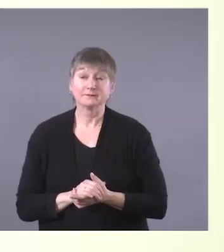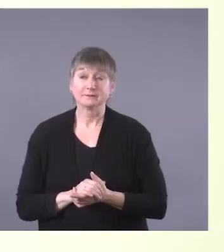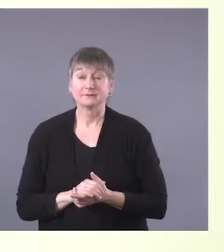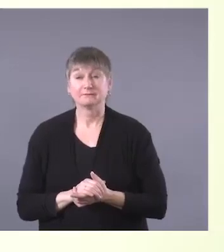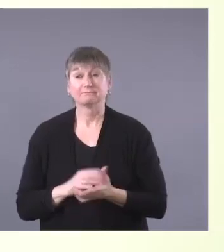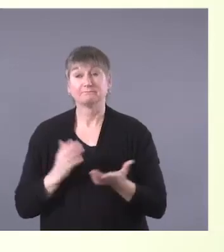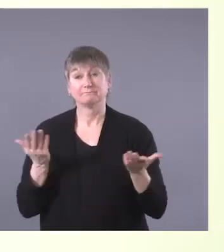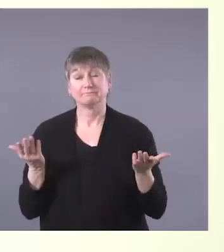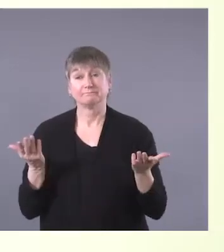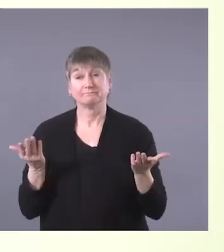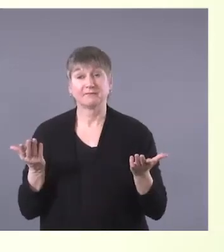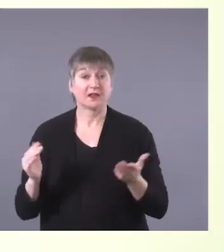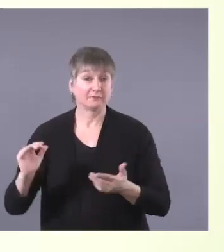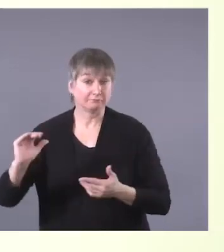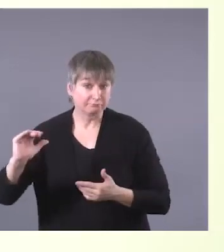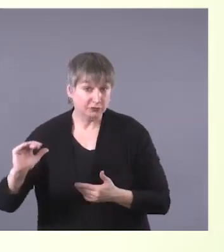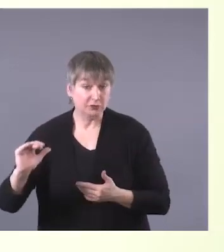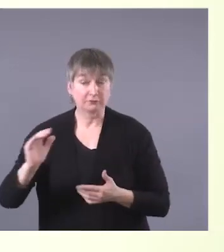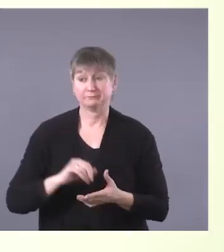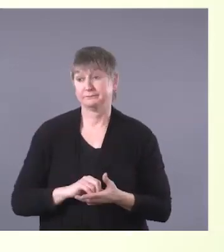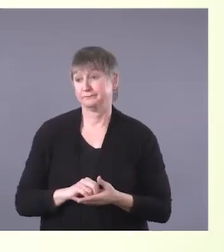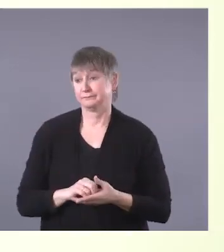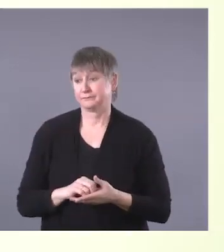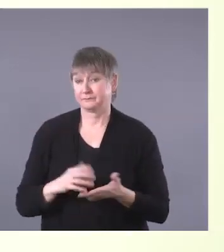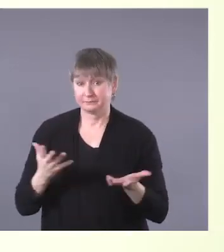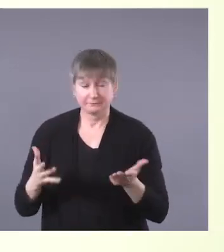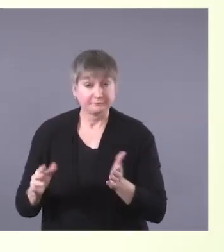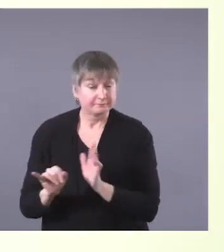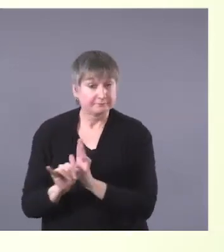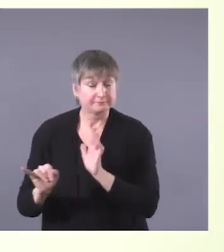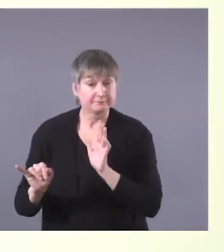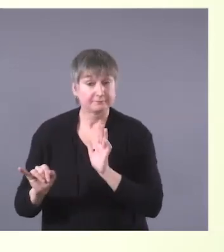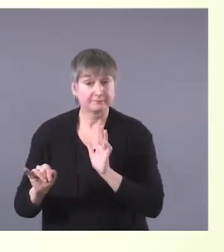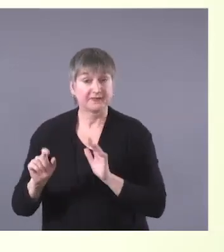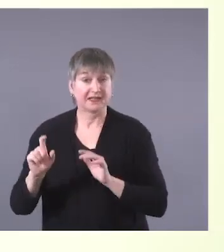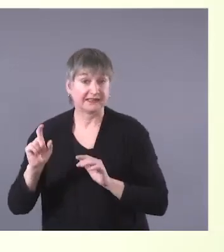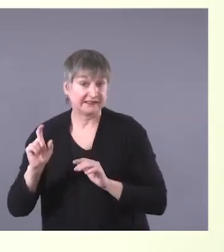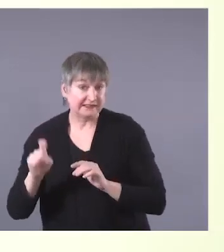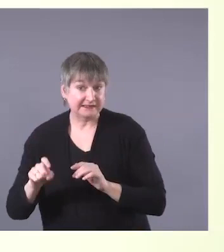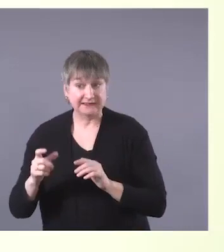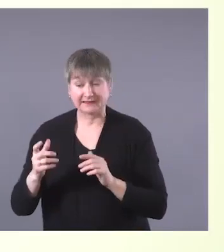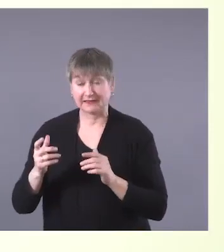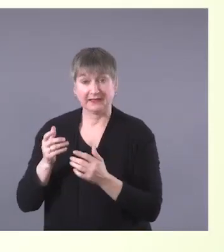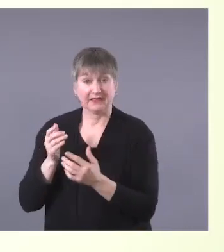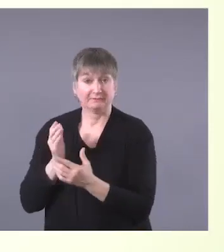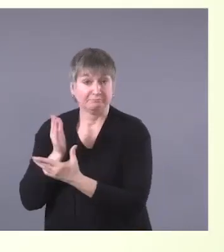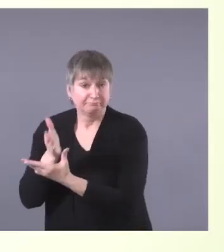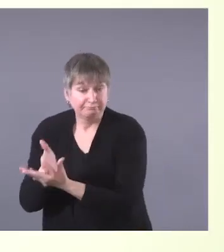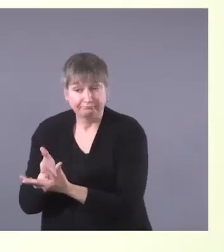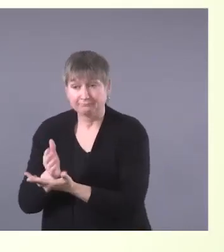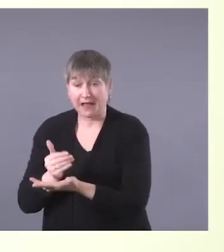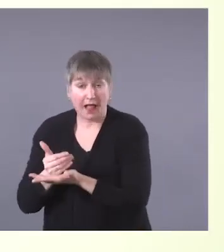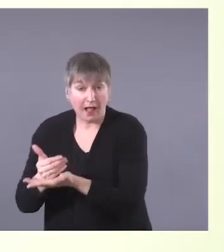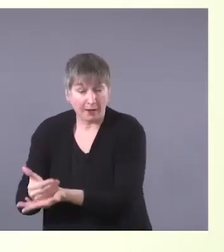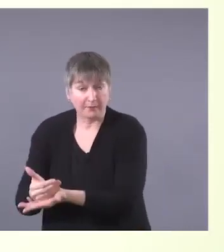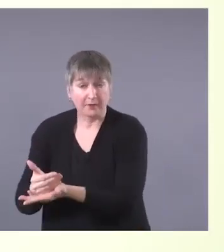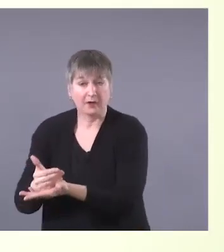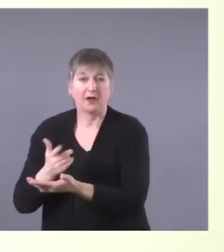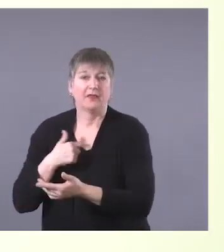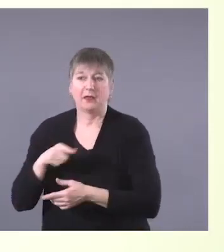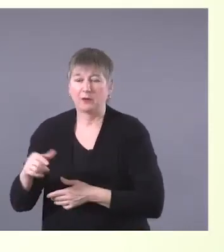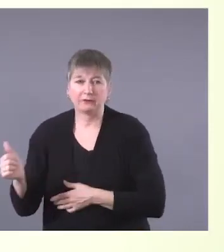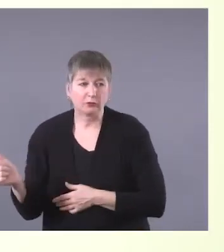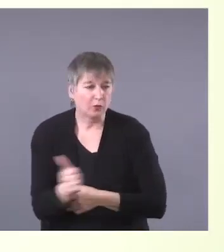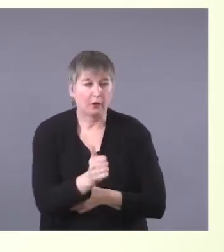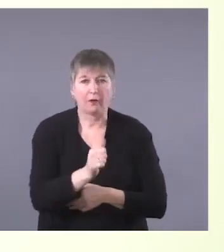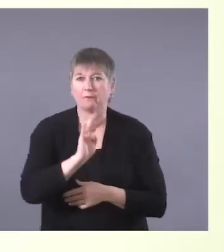diagnosed with a need for intervention would have to travel 45 minutes or an hour